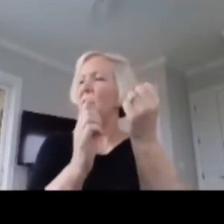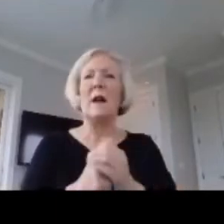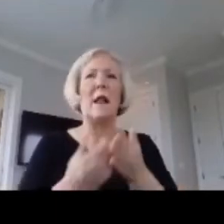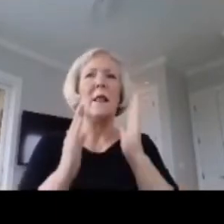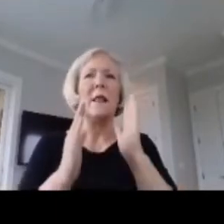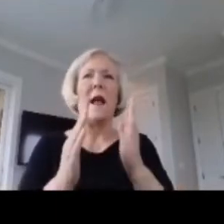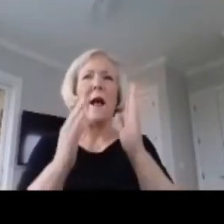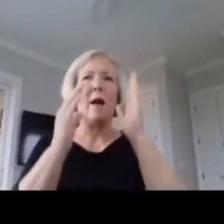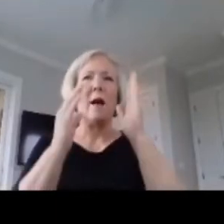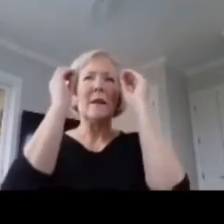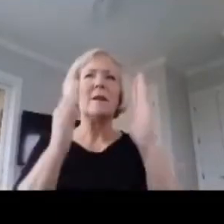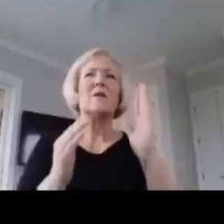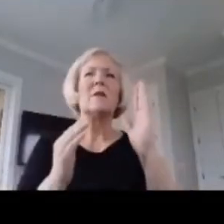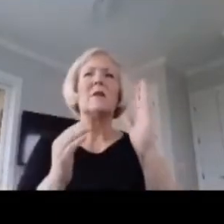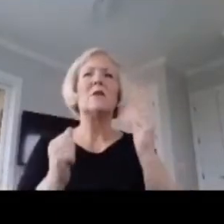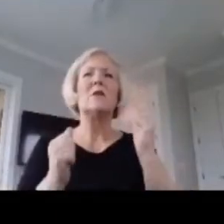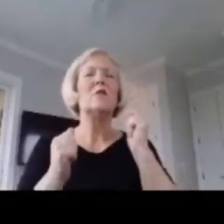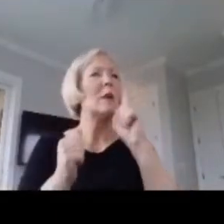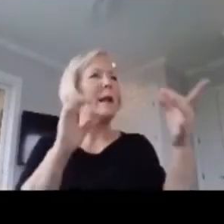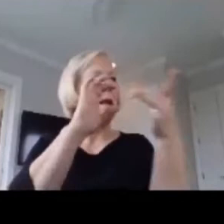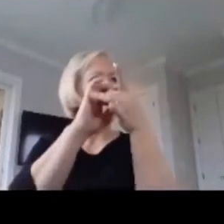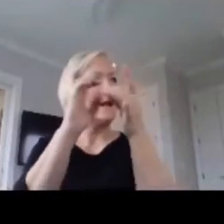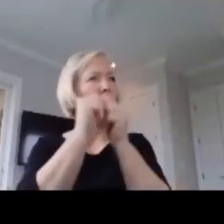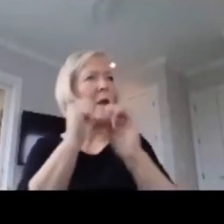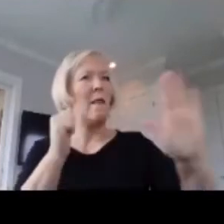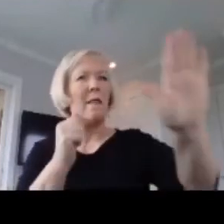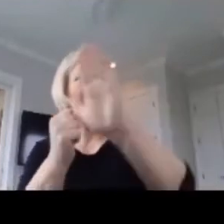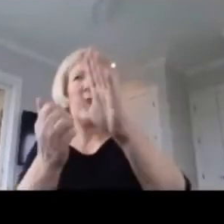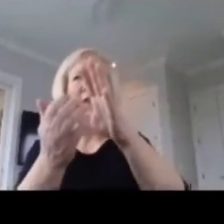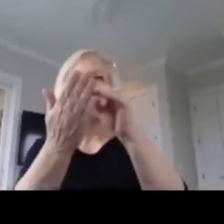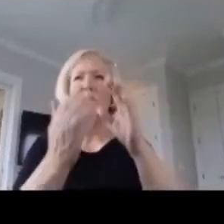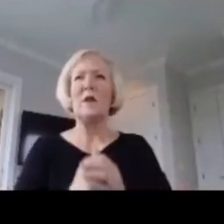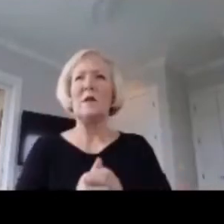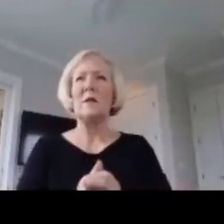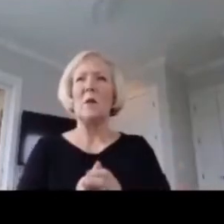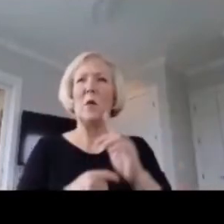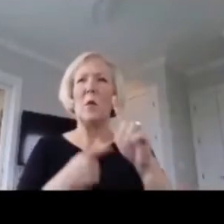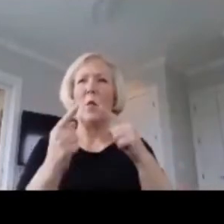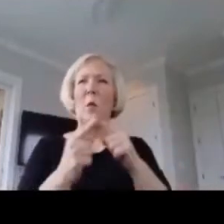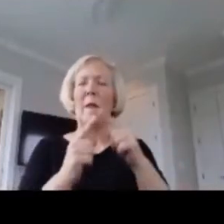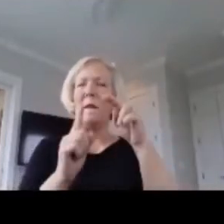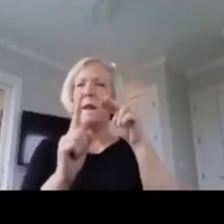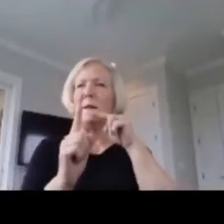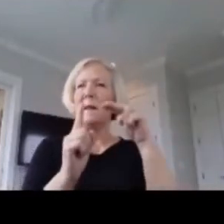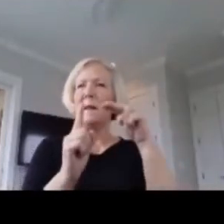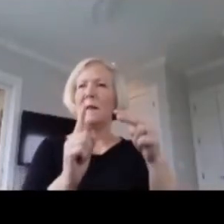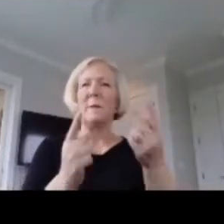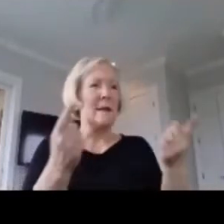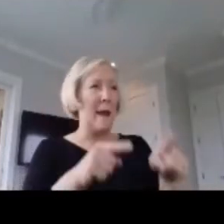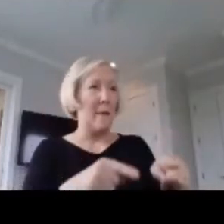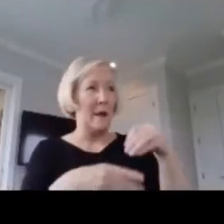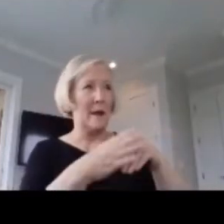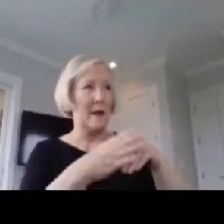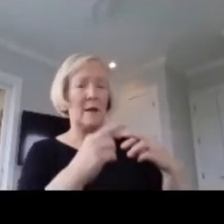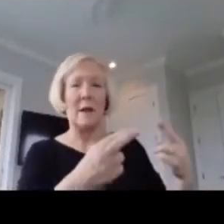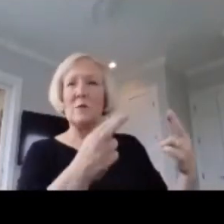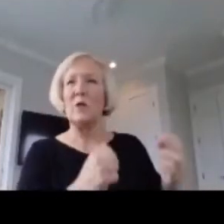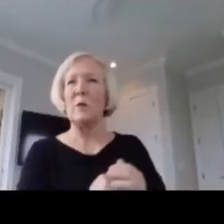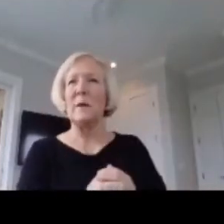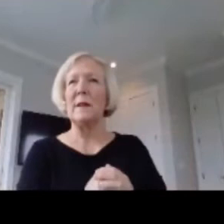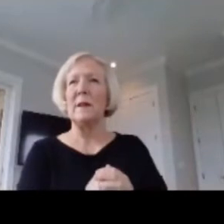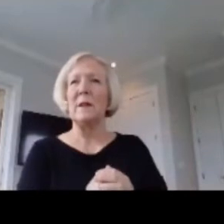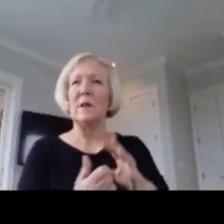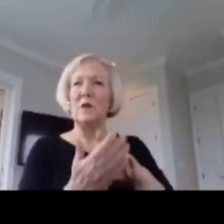truly connect to their students. When these aspects are present in a classroom, students feel seen